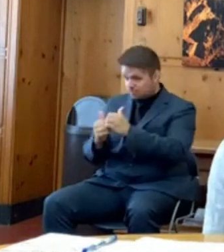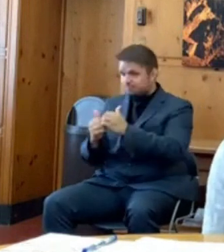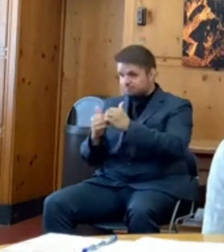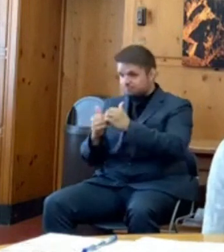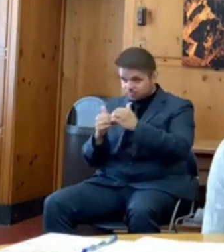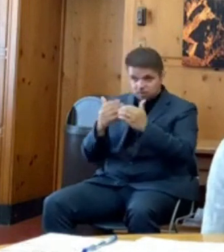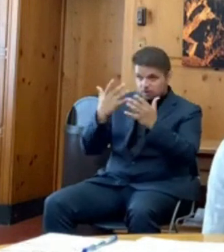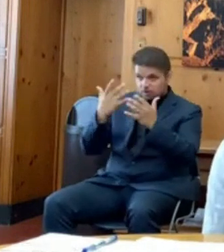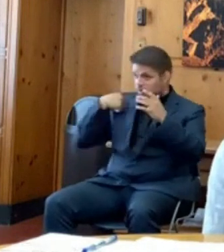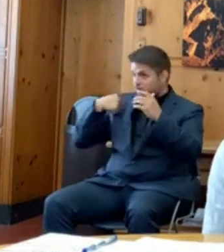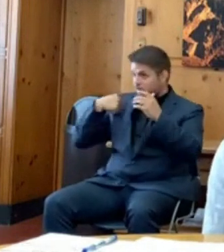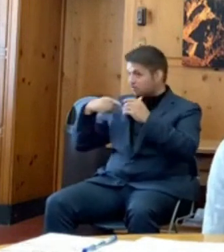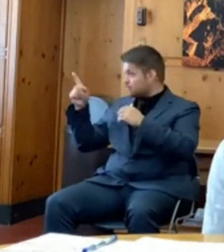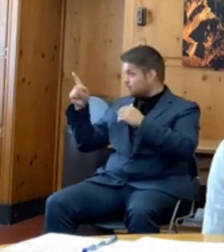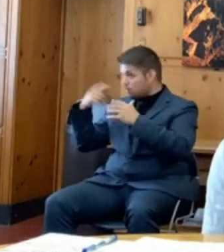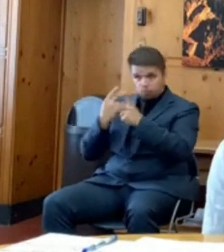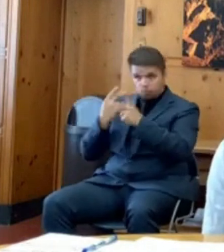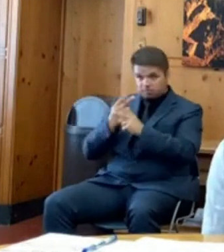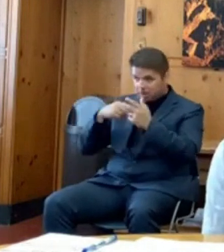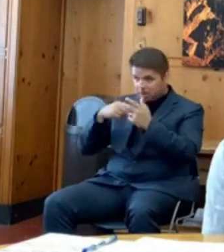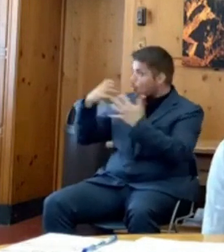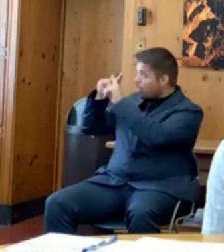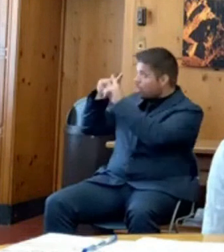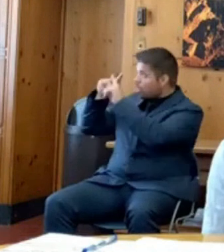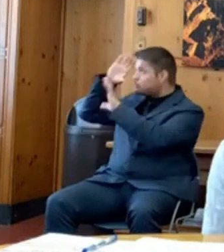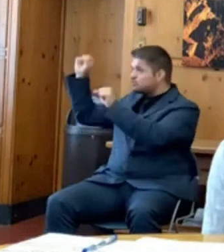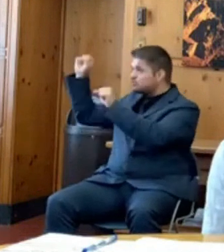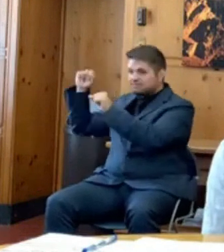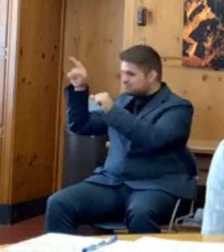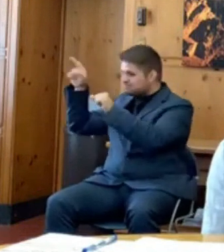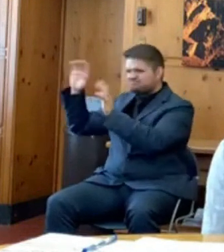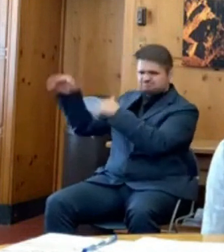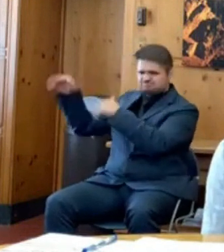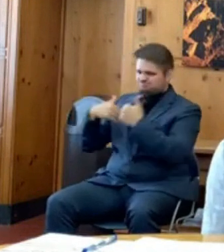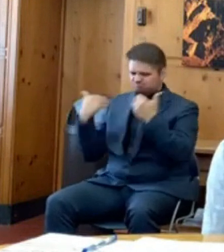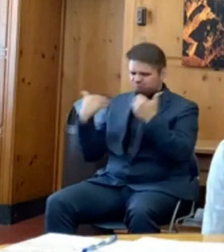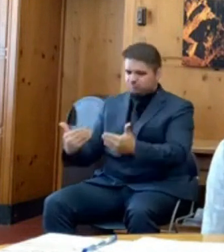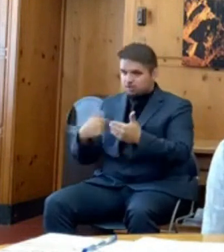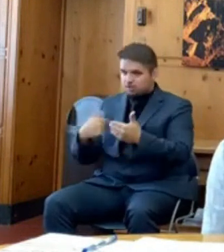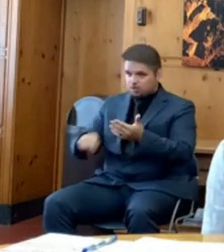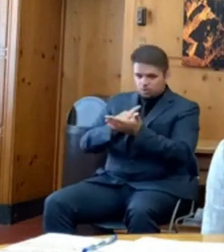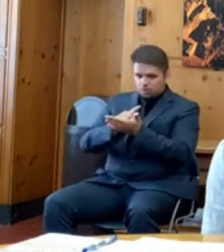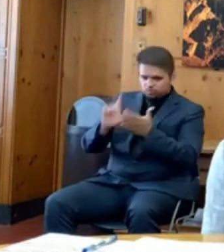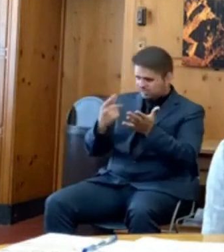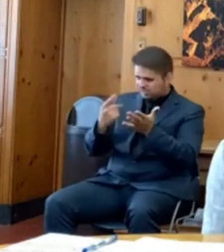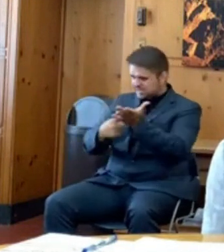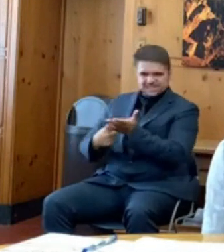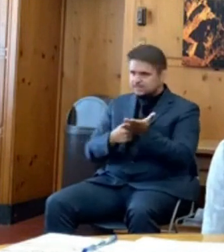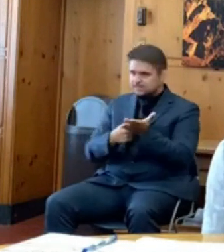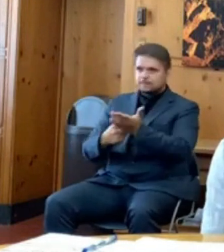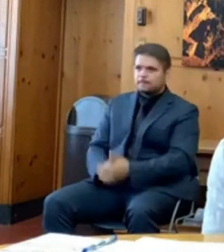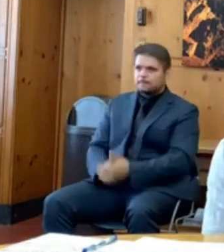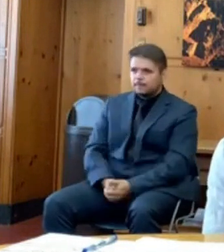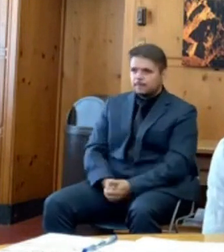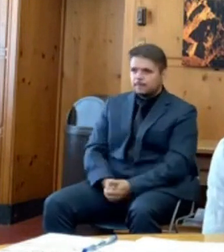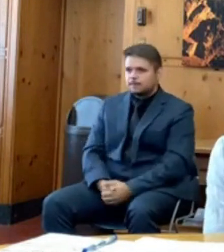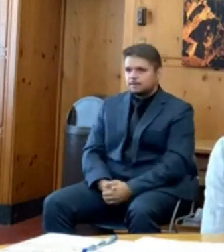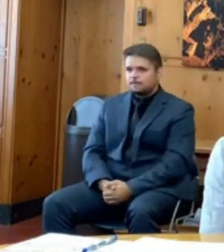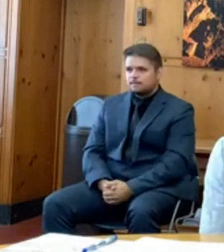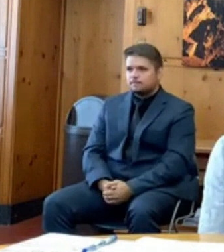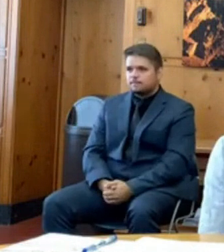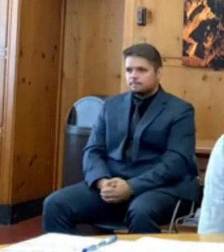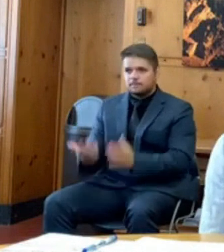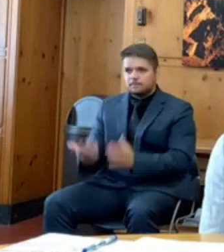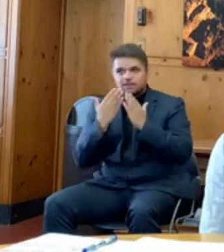I expect to be taking action over the next several weeks. Thanks, Derek. Next up, we've got Blake